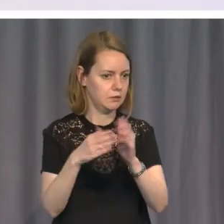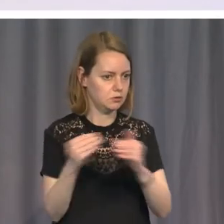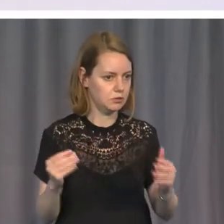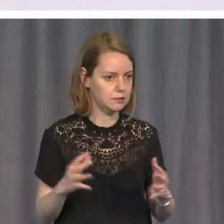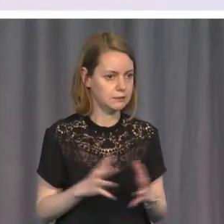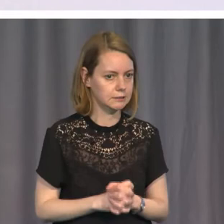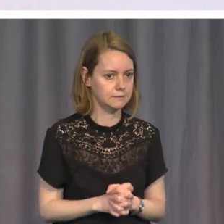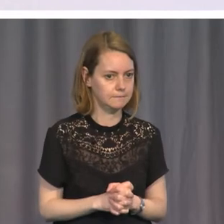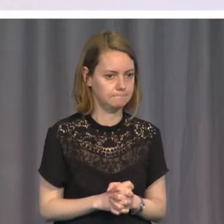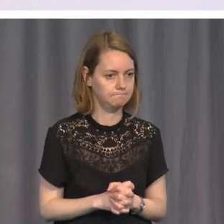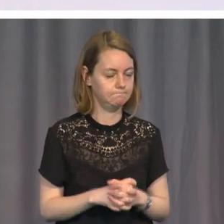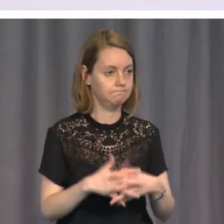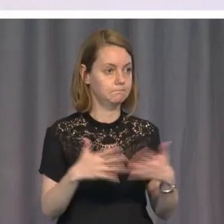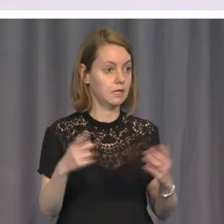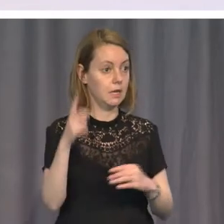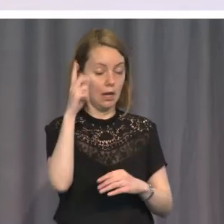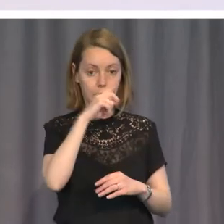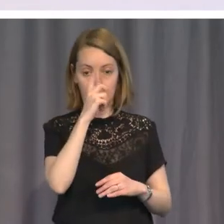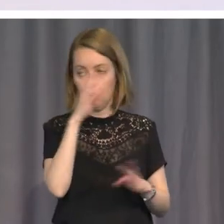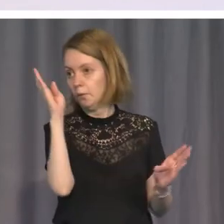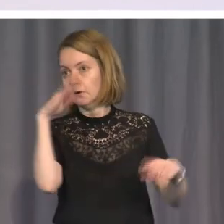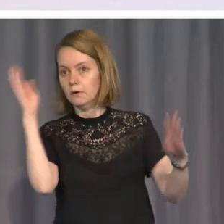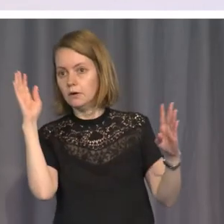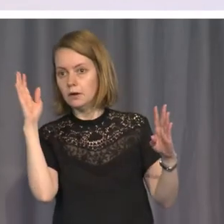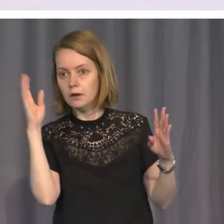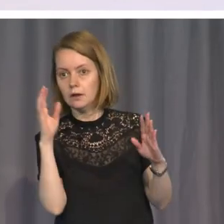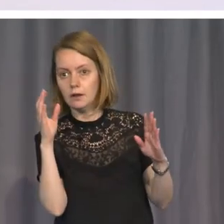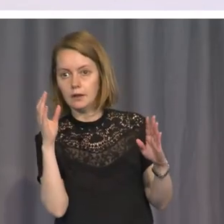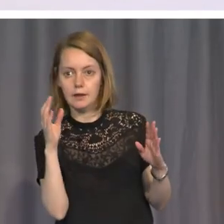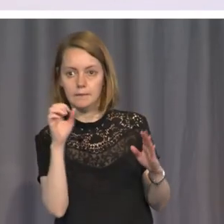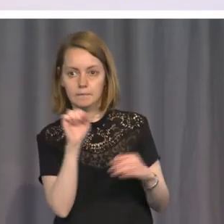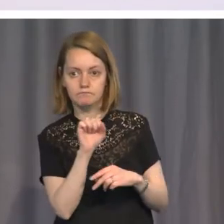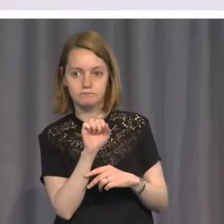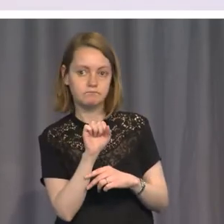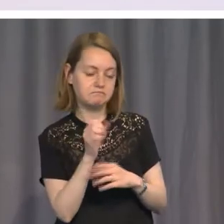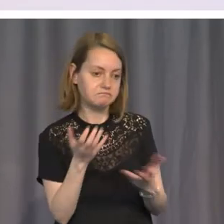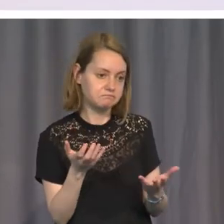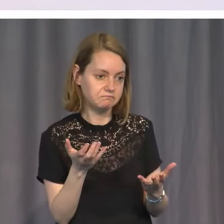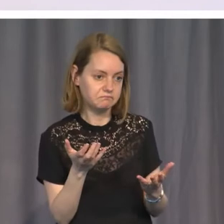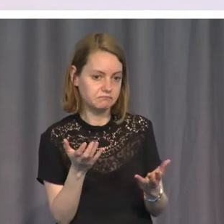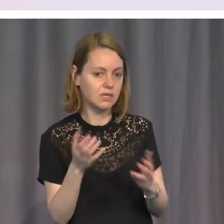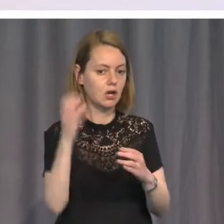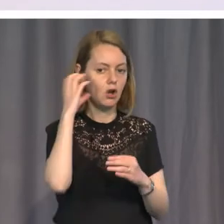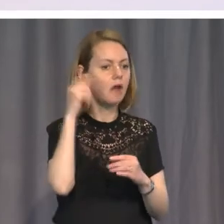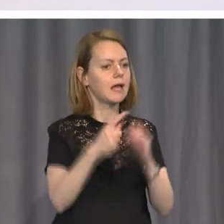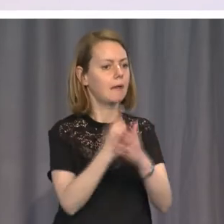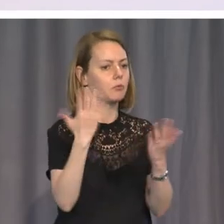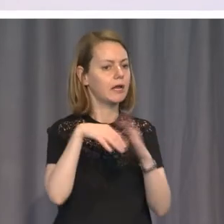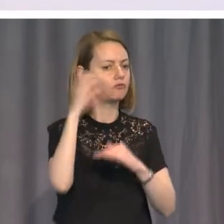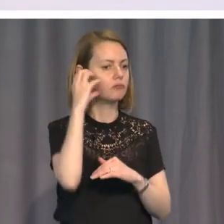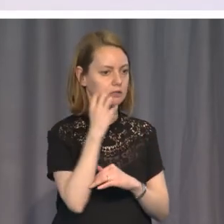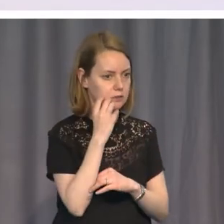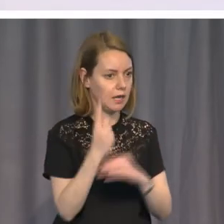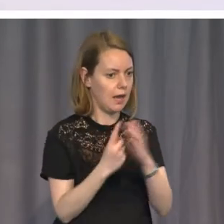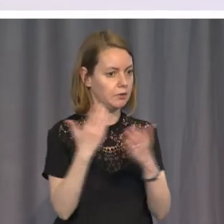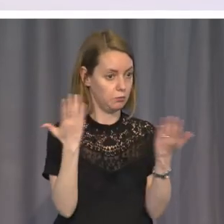this, was this just another outrage in Putin's Russia? The human rights groups in Russia said so, but